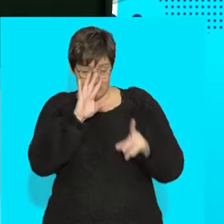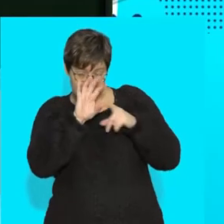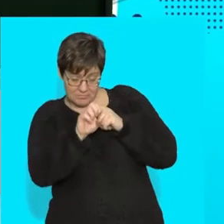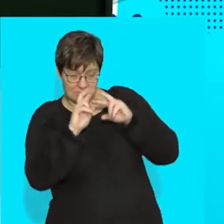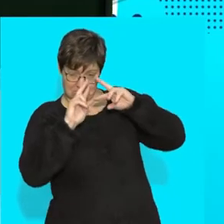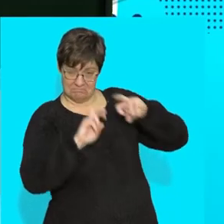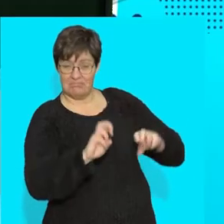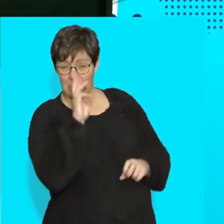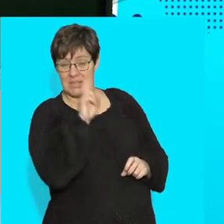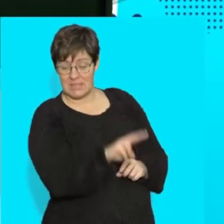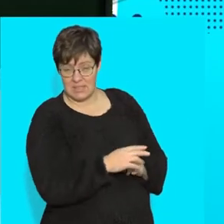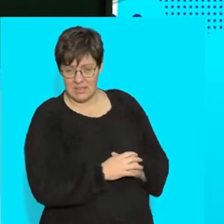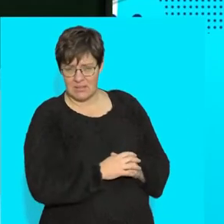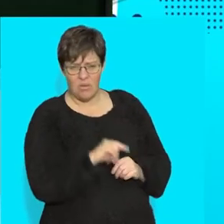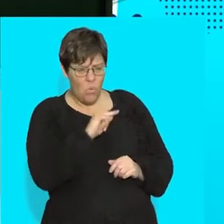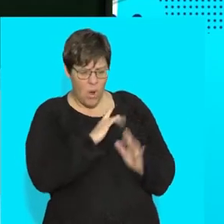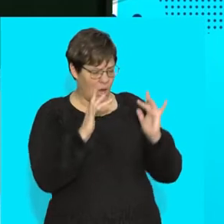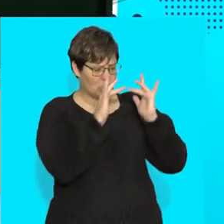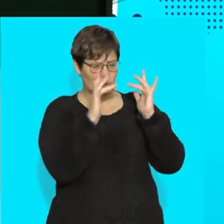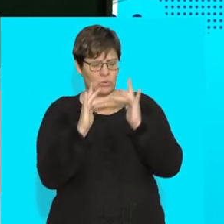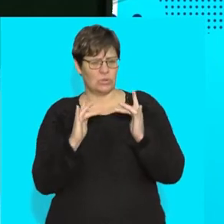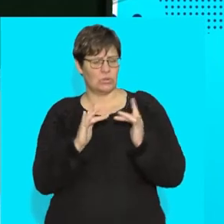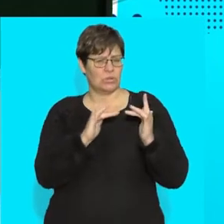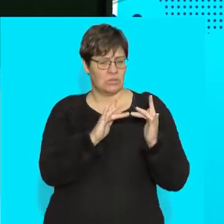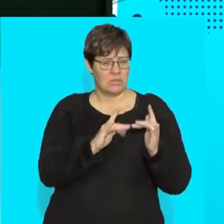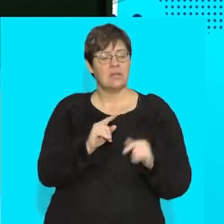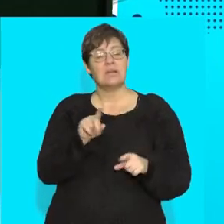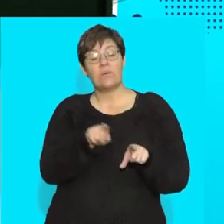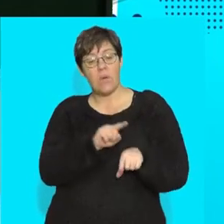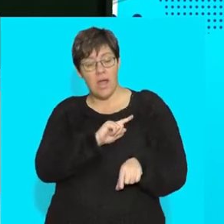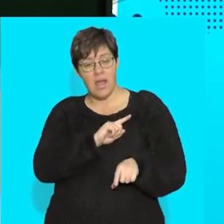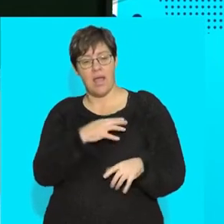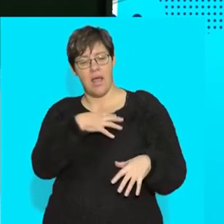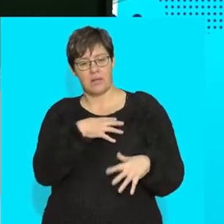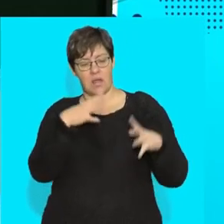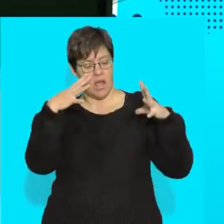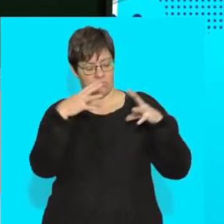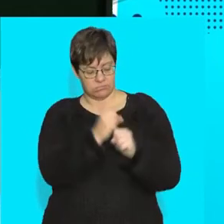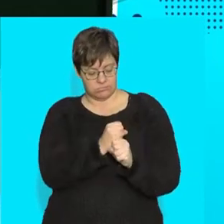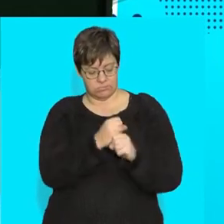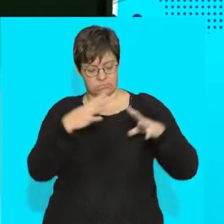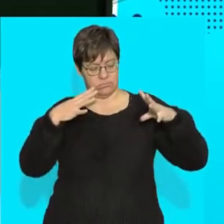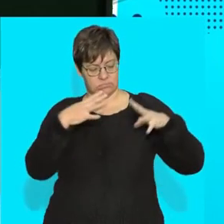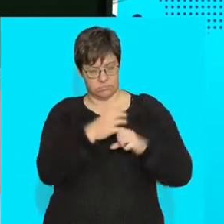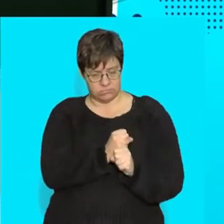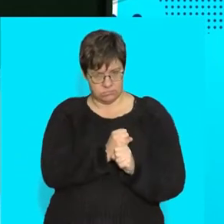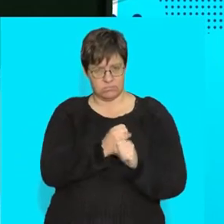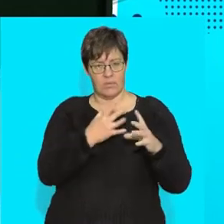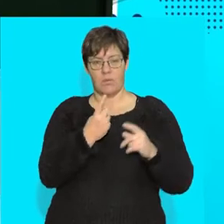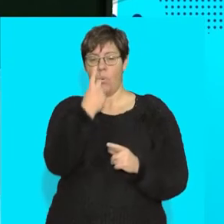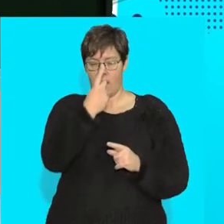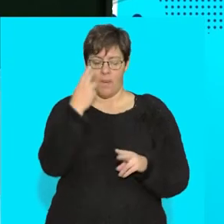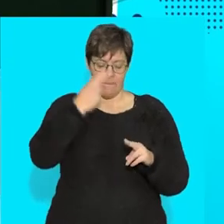But most importantly, why would they join? And as I say to my class, the heart has to work as one